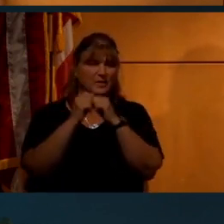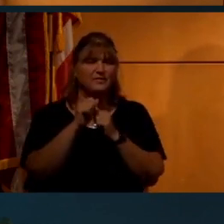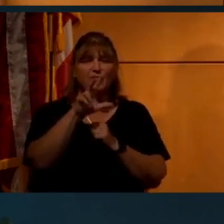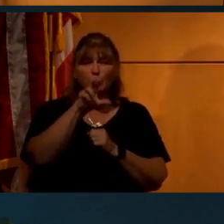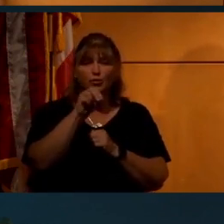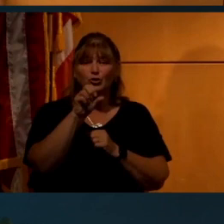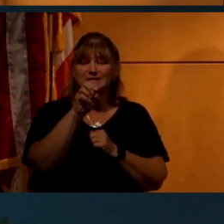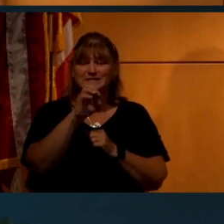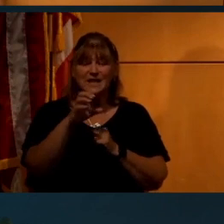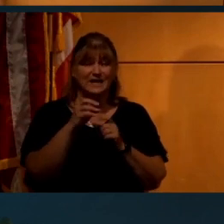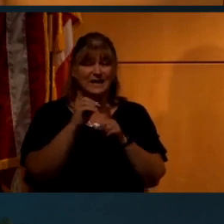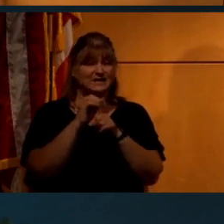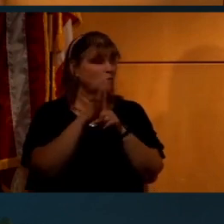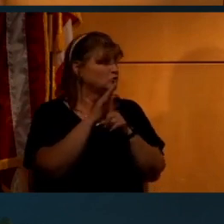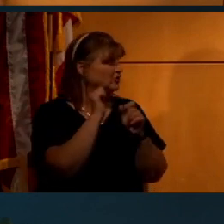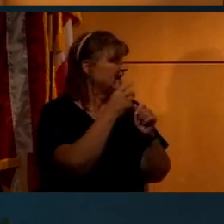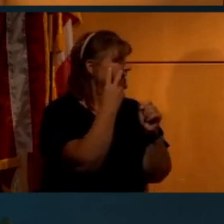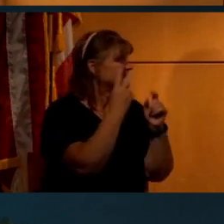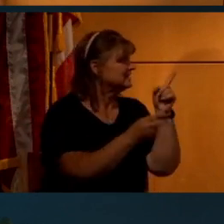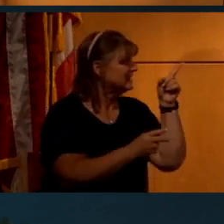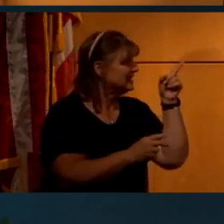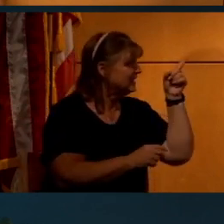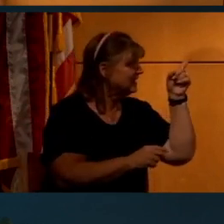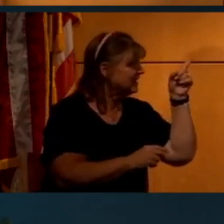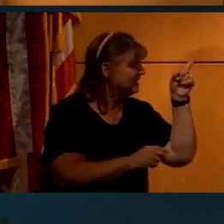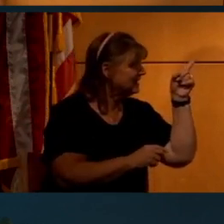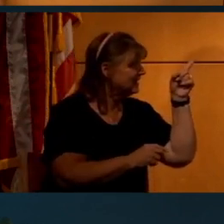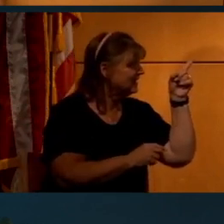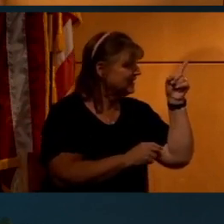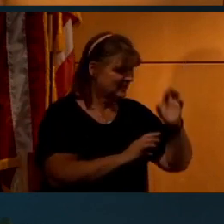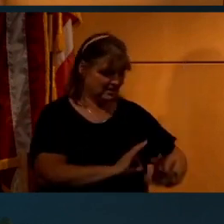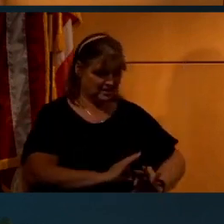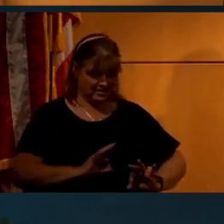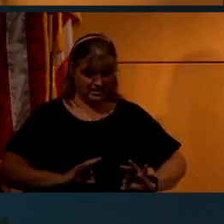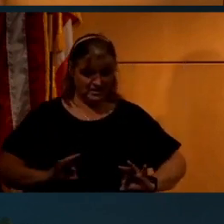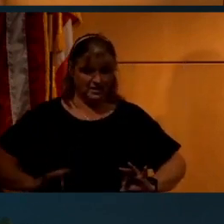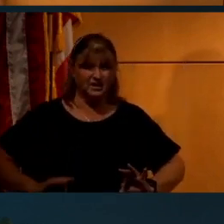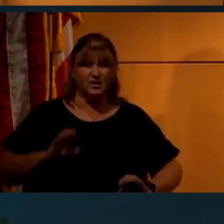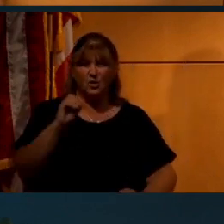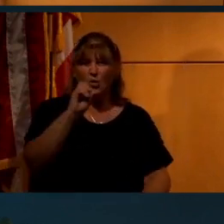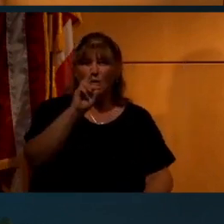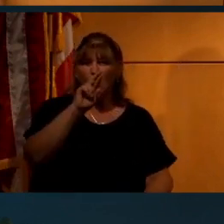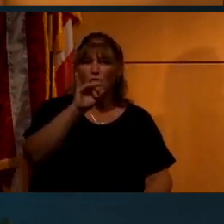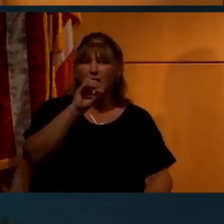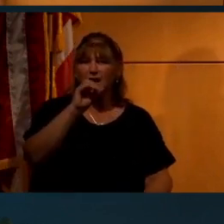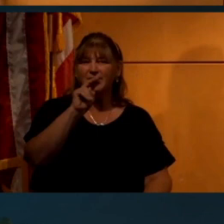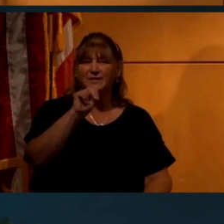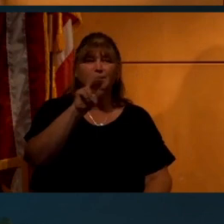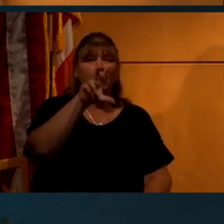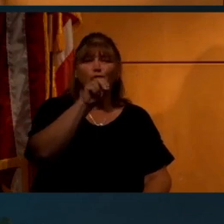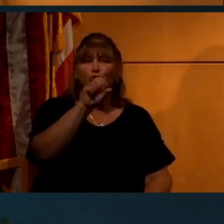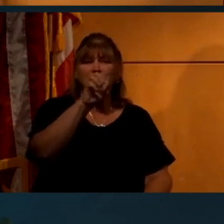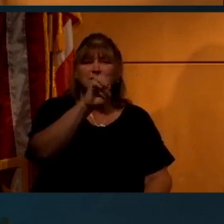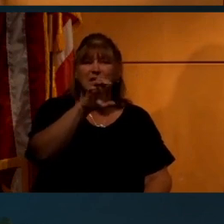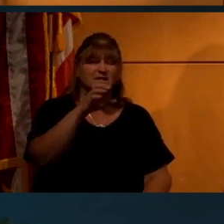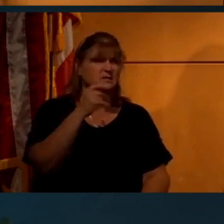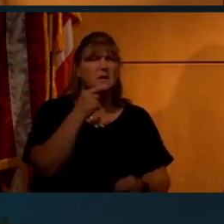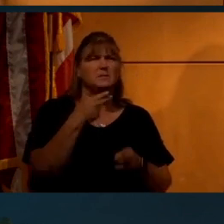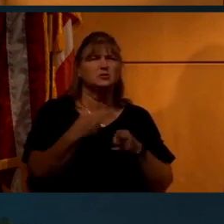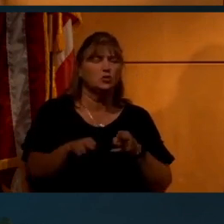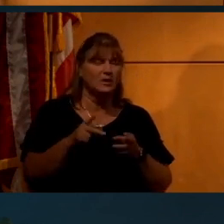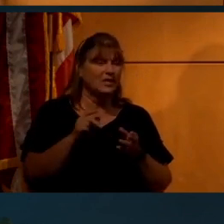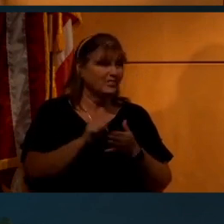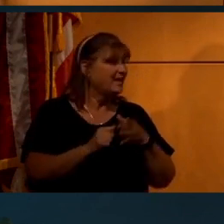30-second exposure. And you can see Orion there on the right. It's a lovely shot. A little bit streaked. So 30 seconds, it might be shorter. But